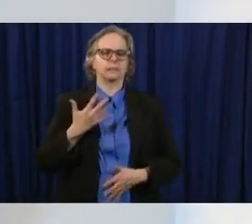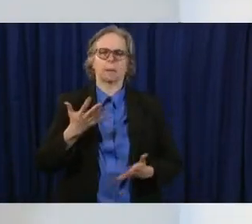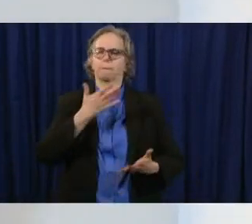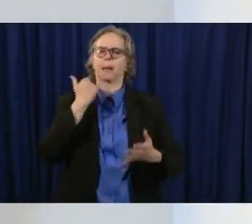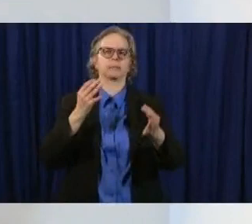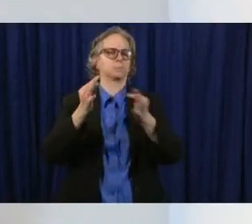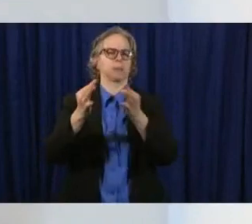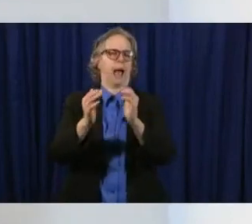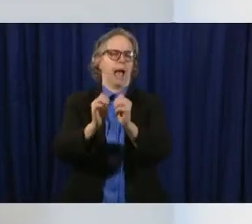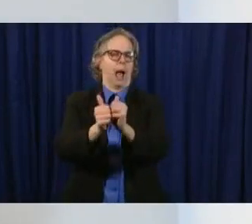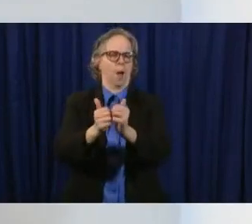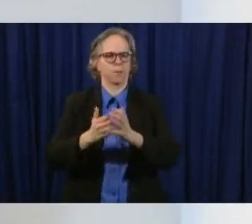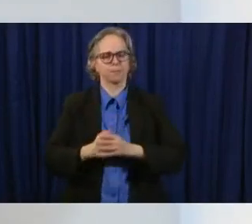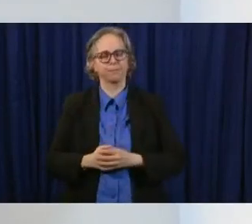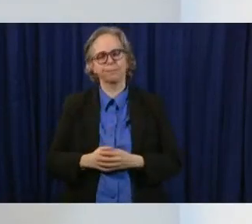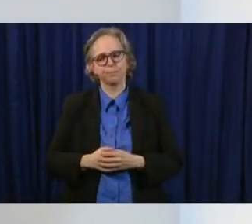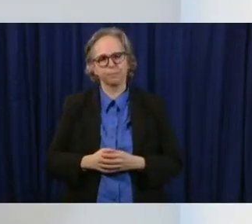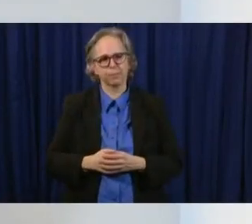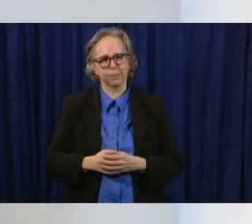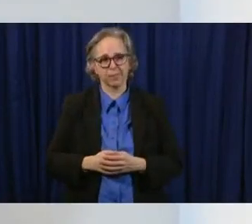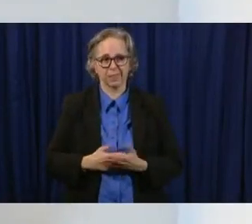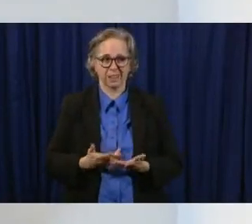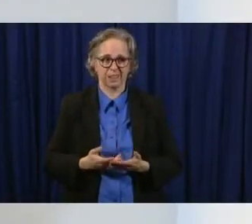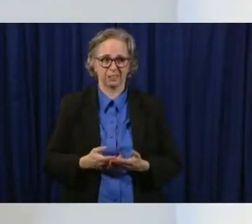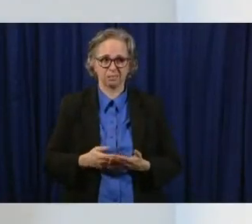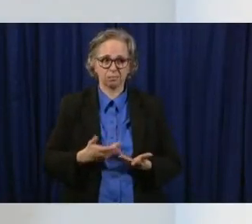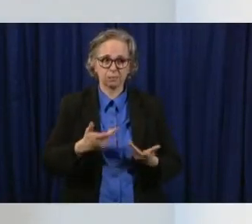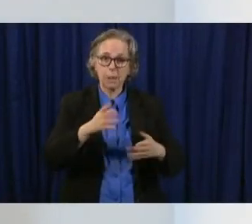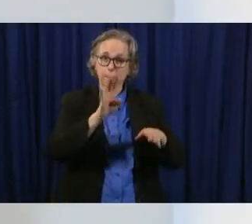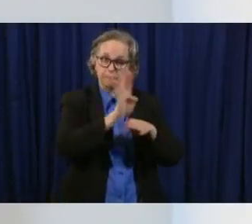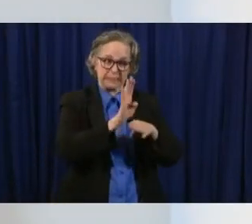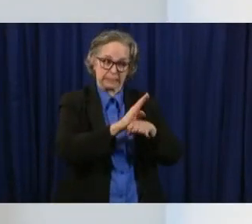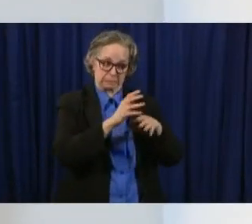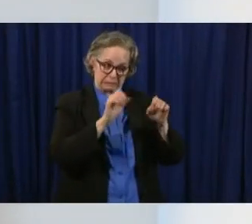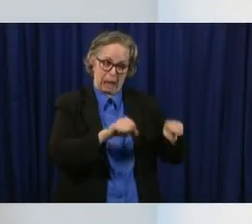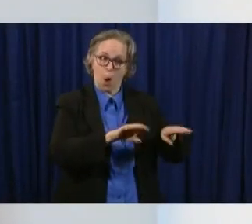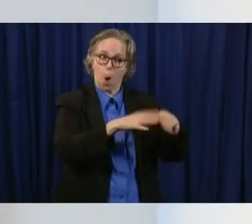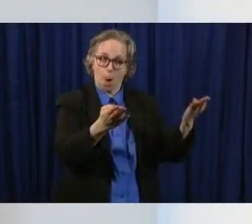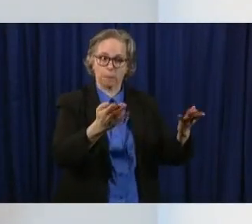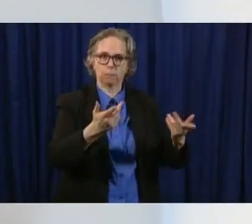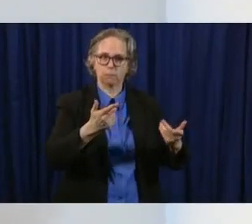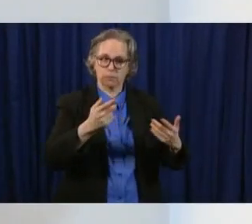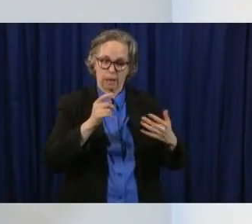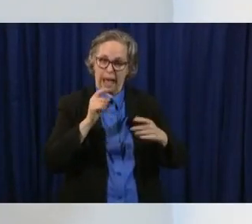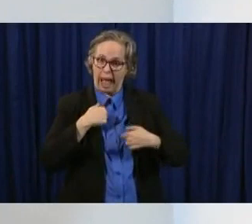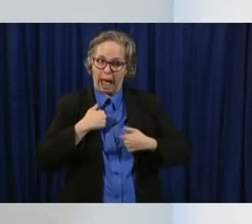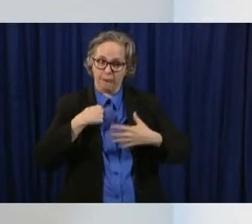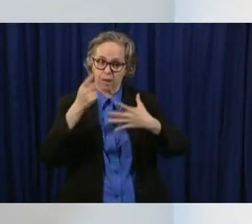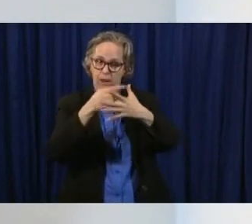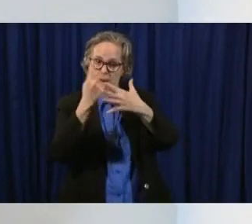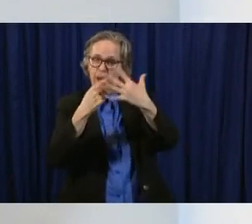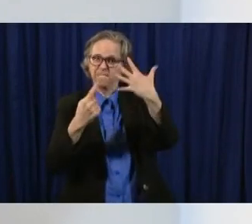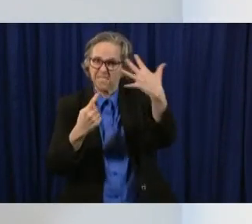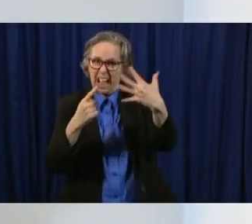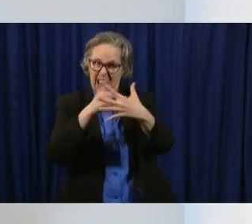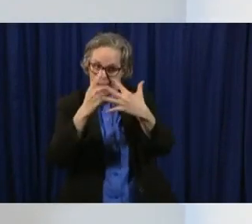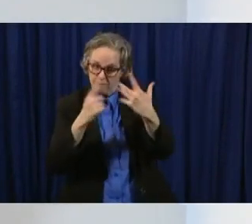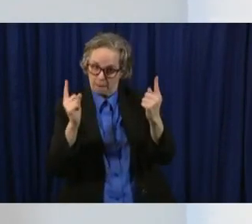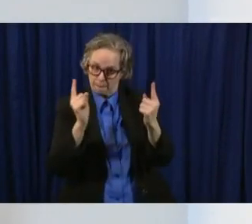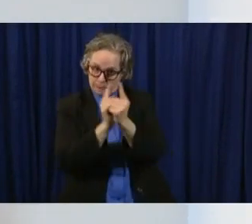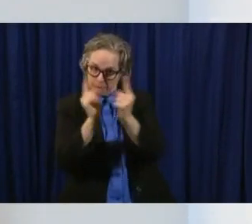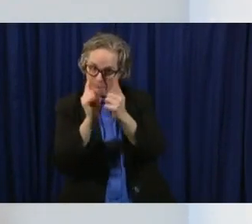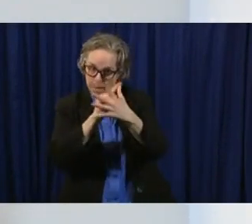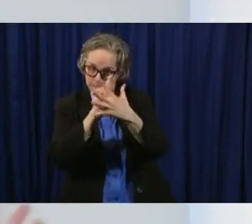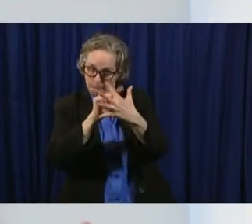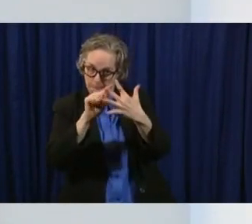that are allowed to be reopened they can meet the protocols we know that they can do this and create safe work environments they've proven that they can do it over the course